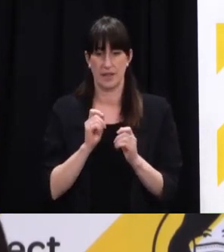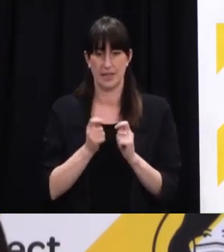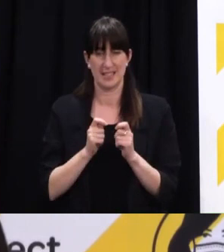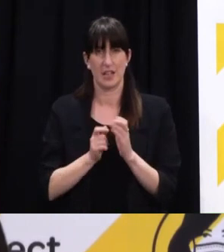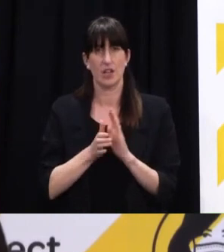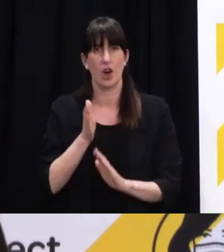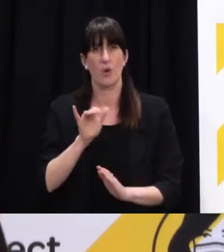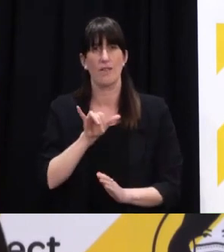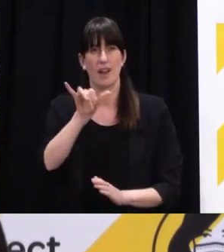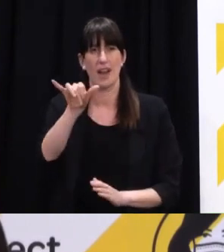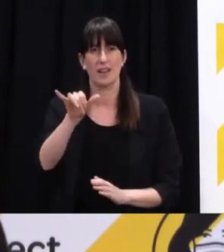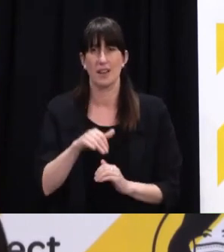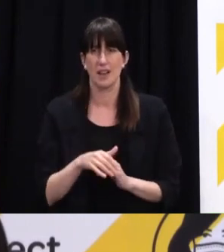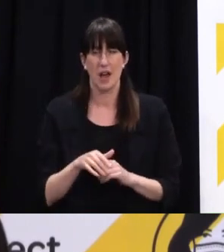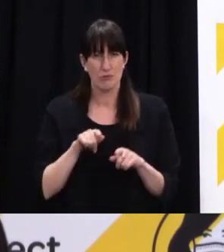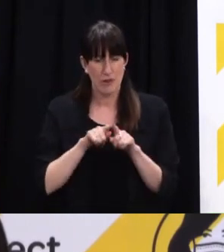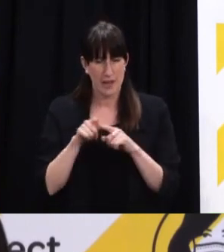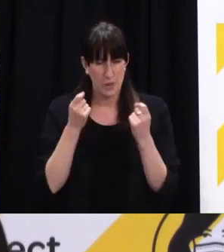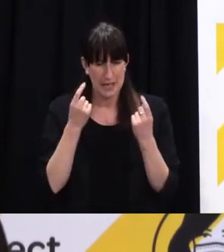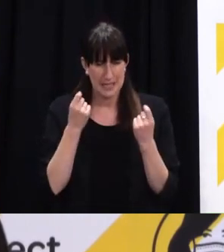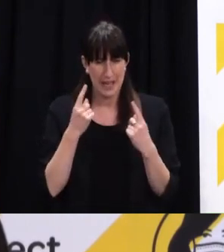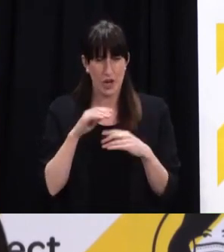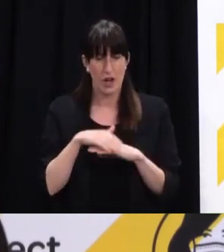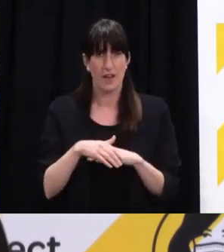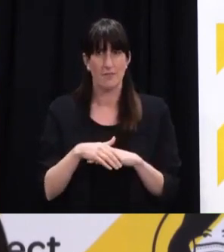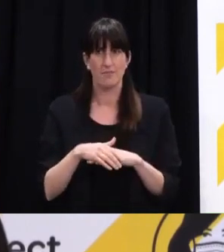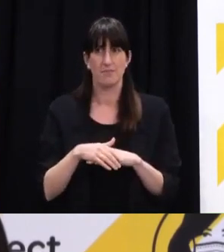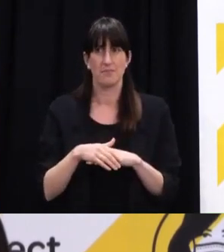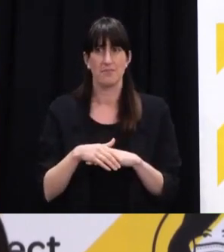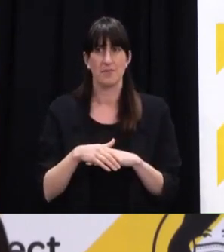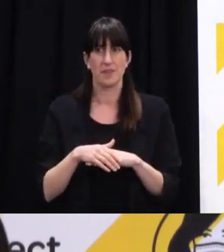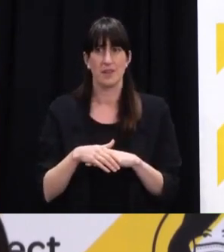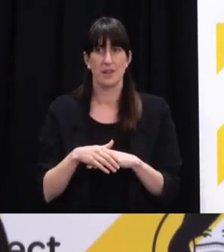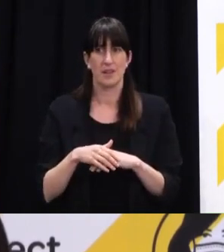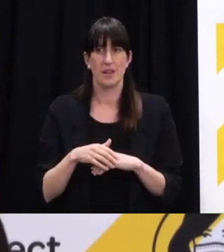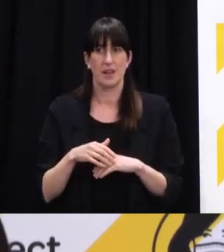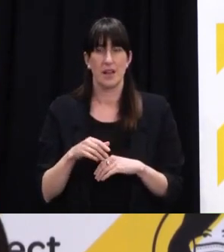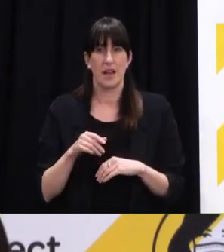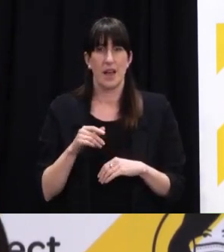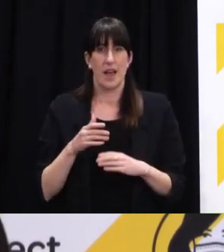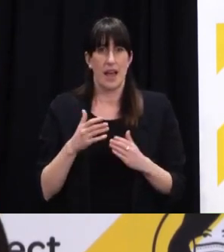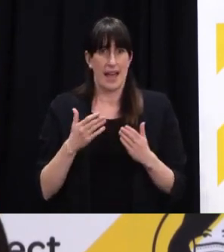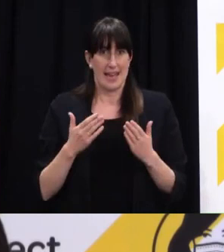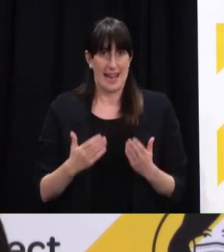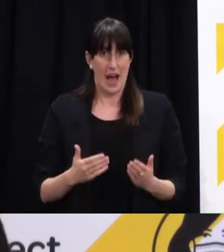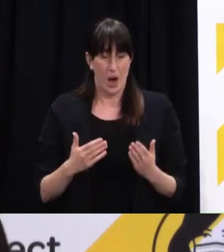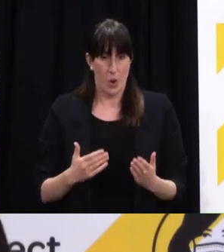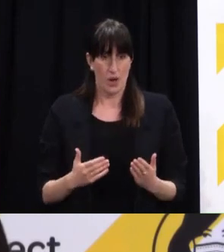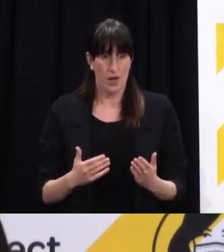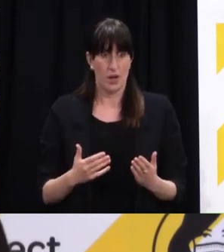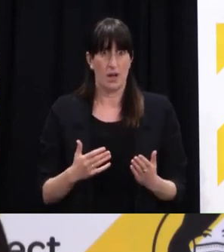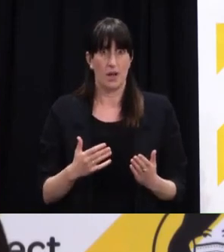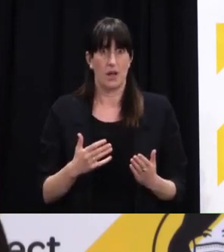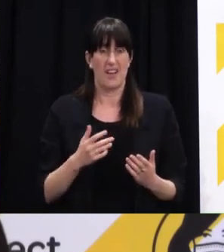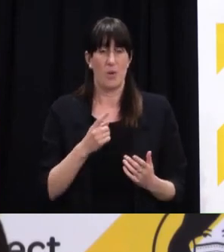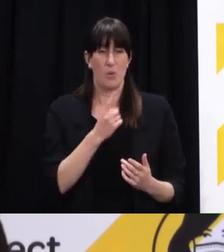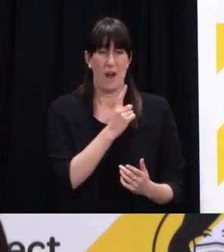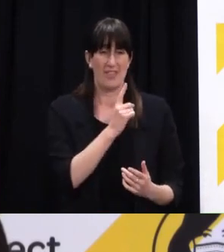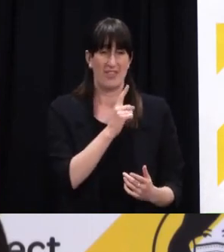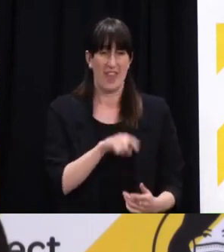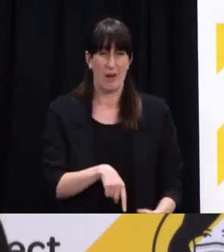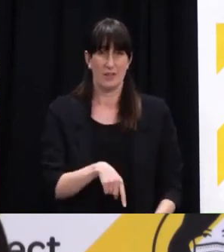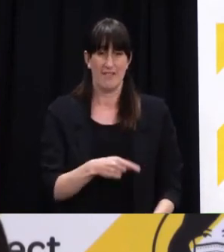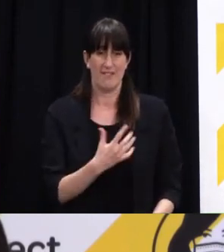understand how going and getting a test in an environment where Delta is 1,500 cases a day, how that environment